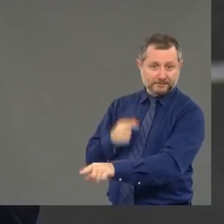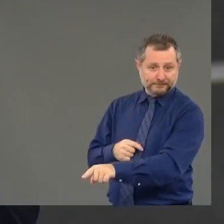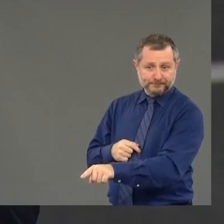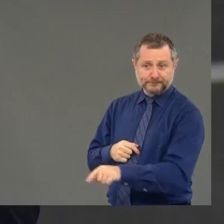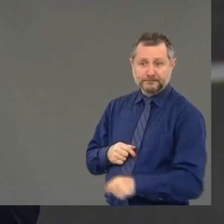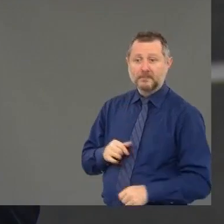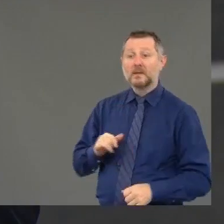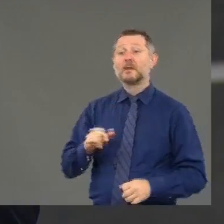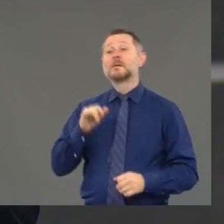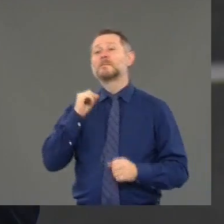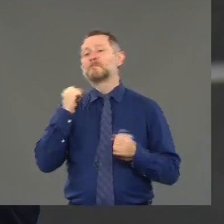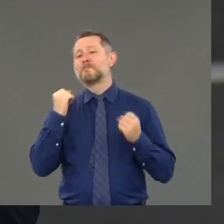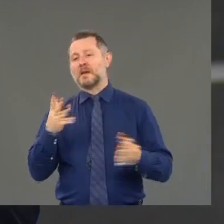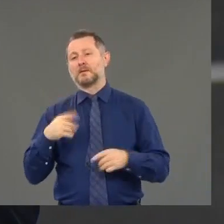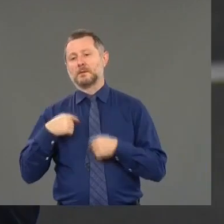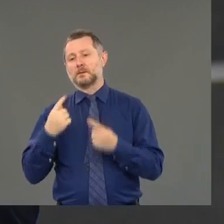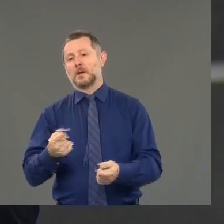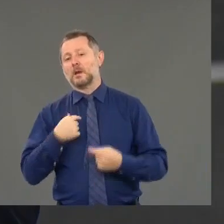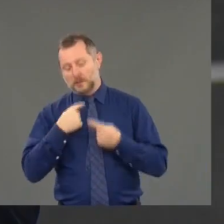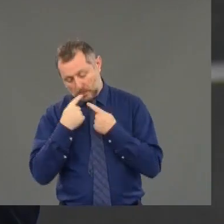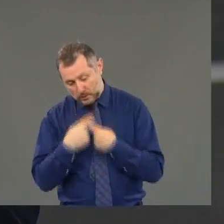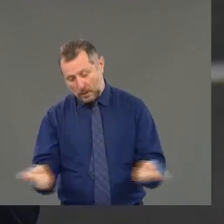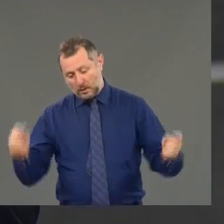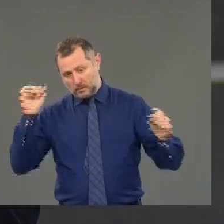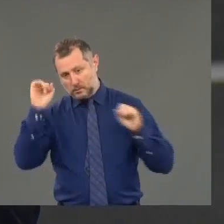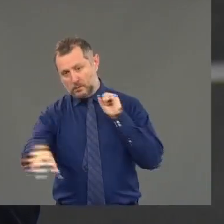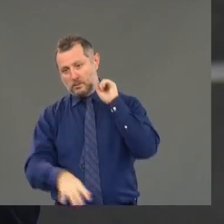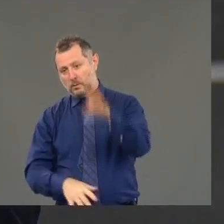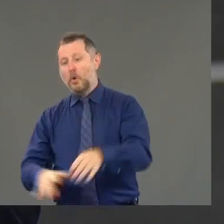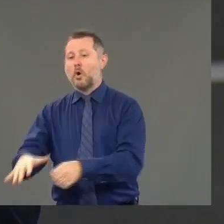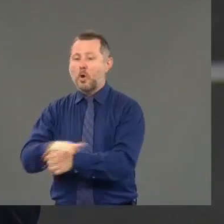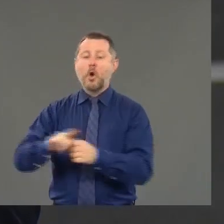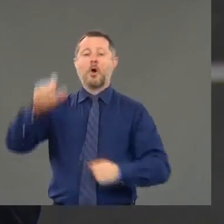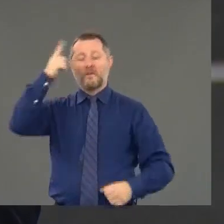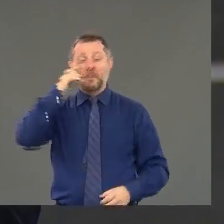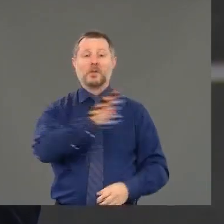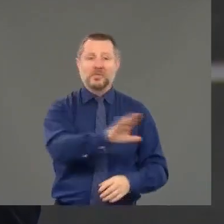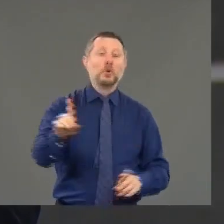a number of times, local governments have to do their job.